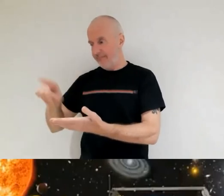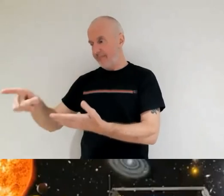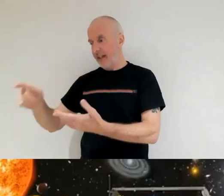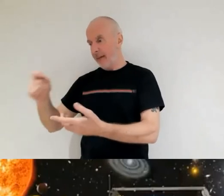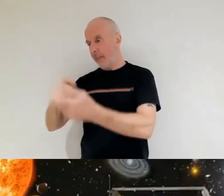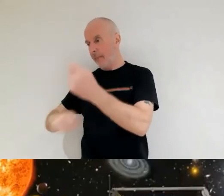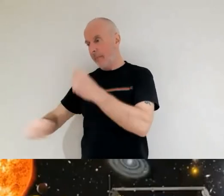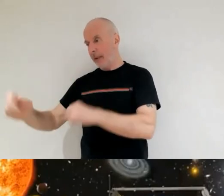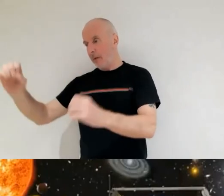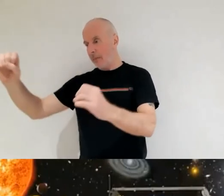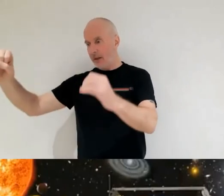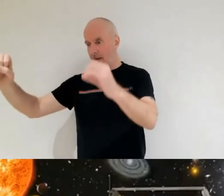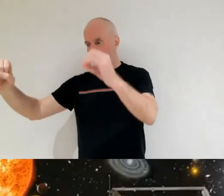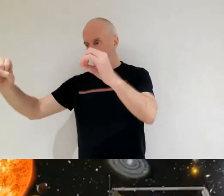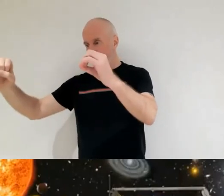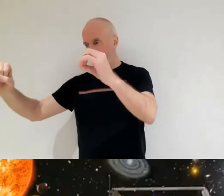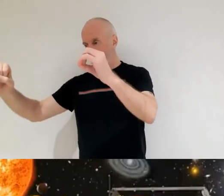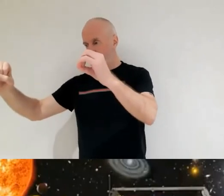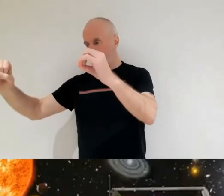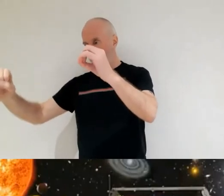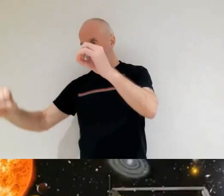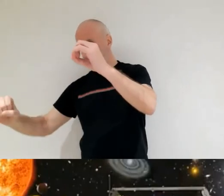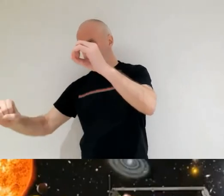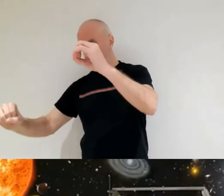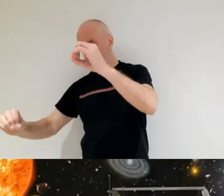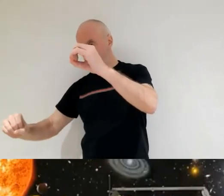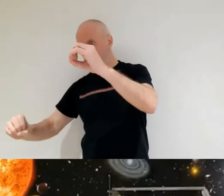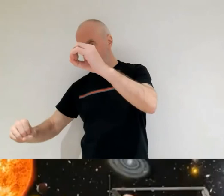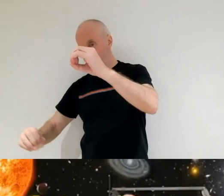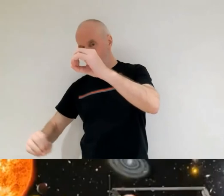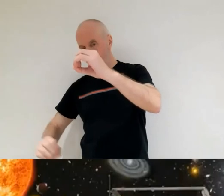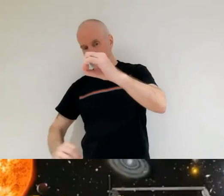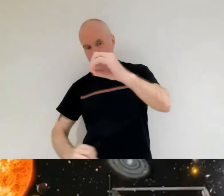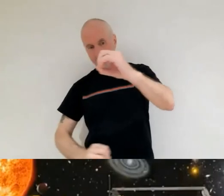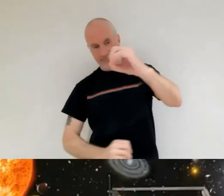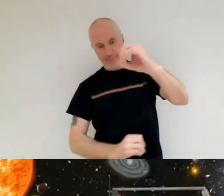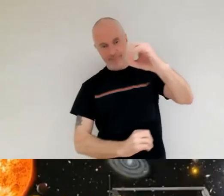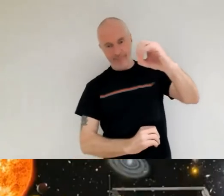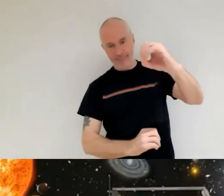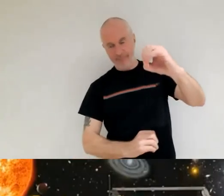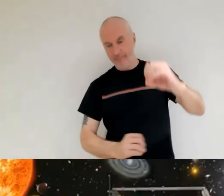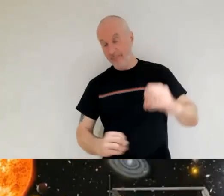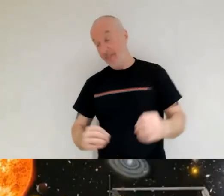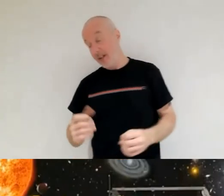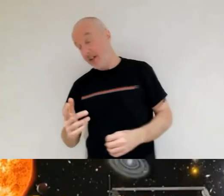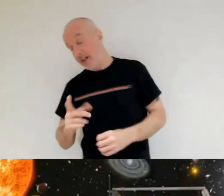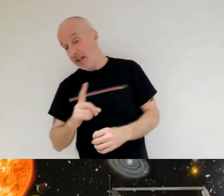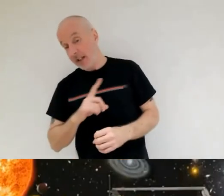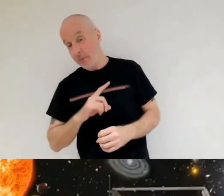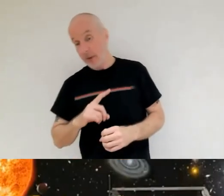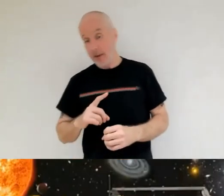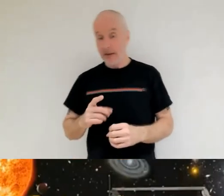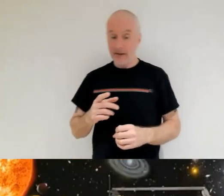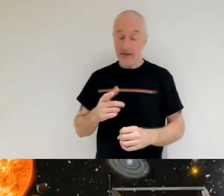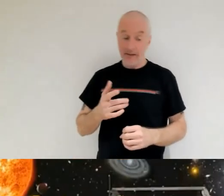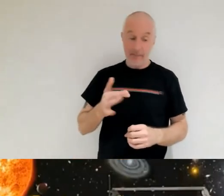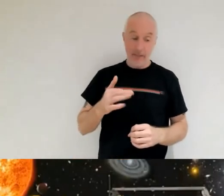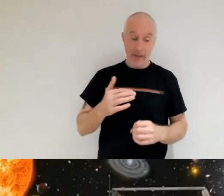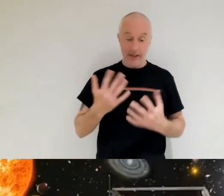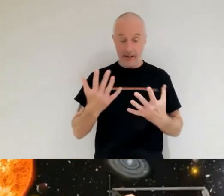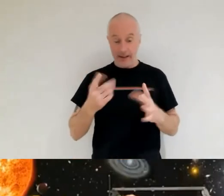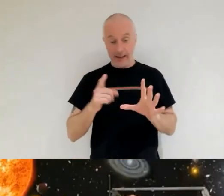that l2 lagrangian point that's why the thing that allowed us to go from a maybe 10 years to a oh maybe 20 years